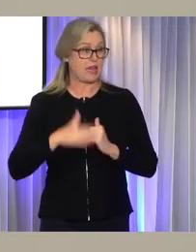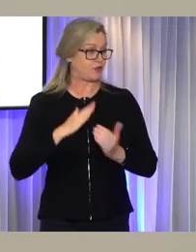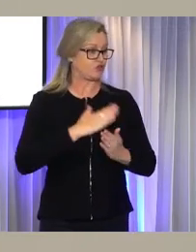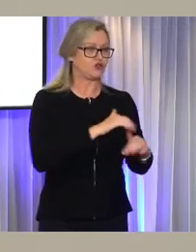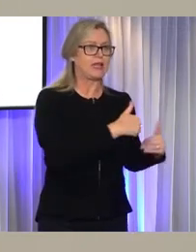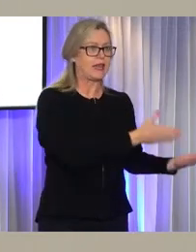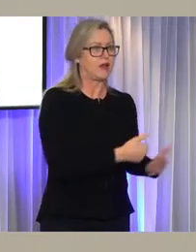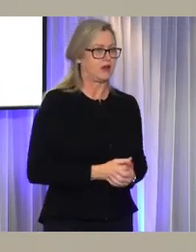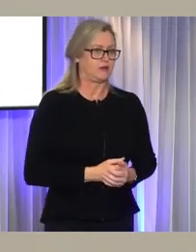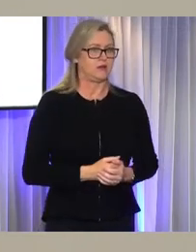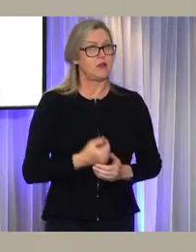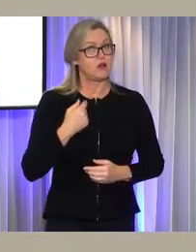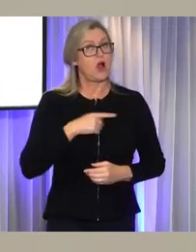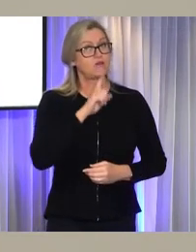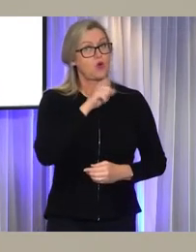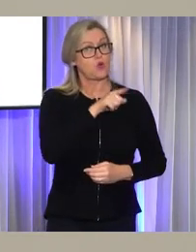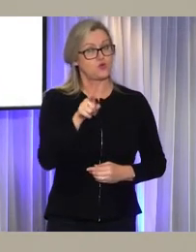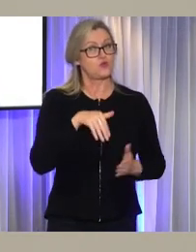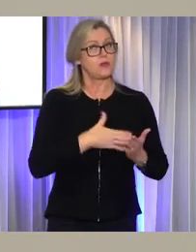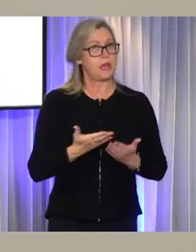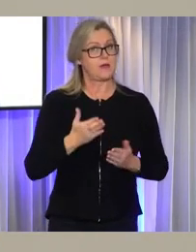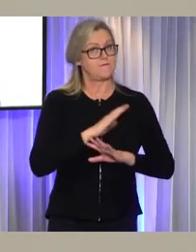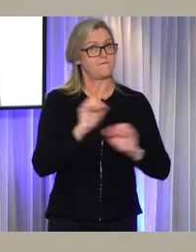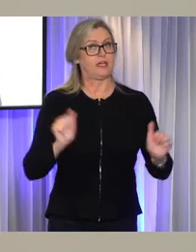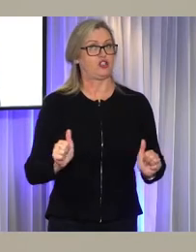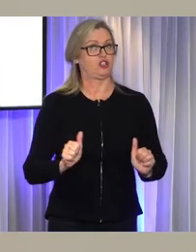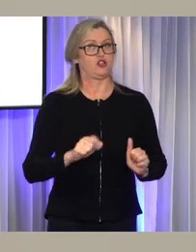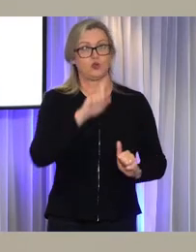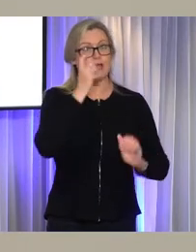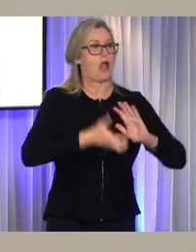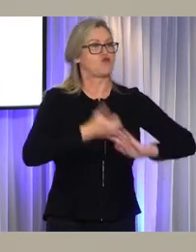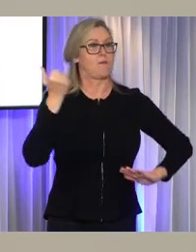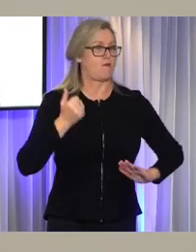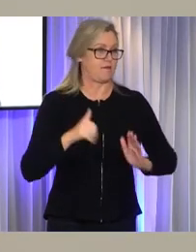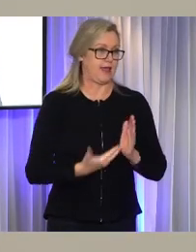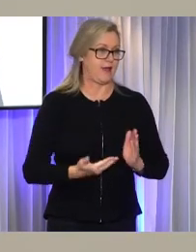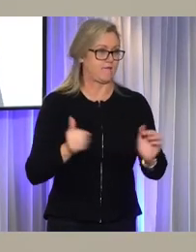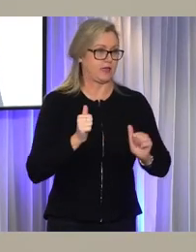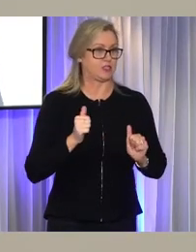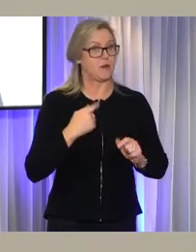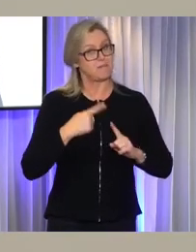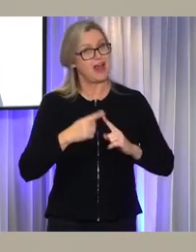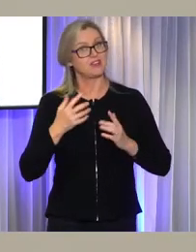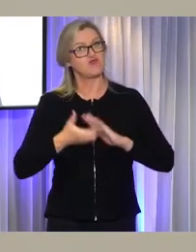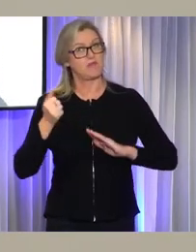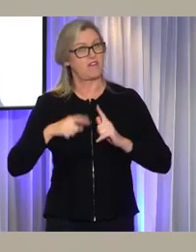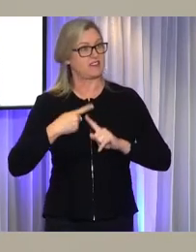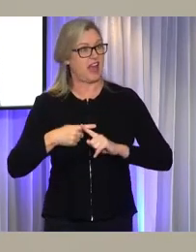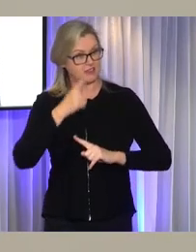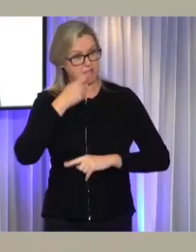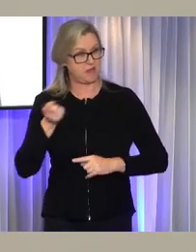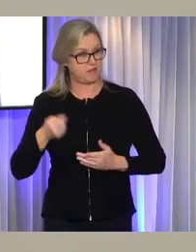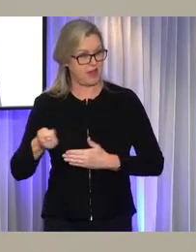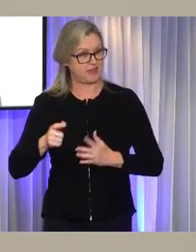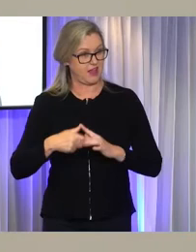rent seekers on notice, time is up. No longer will be able to rip off people with disability and the taxpayer. I think some of these early